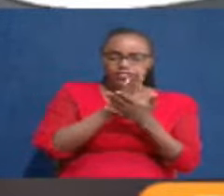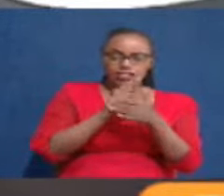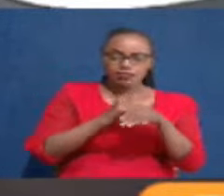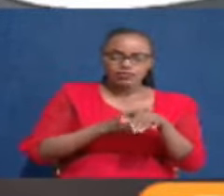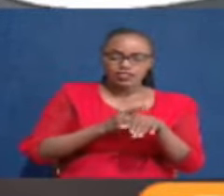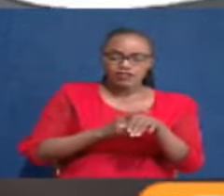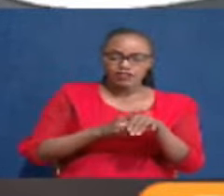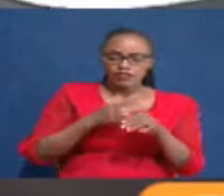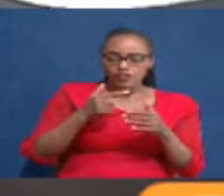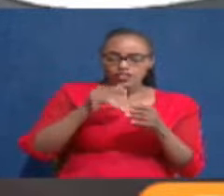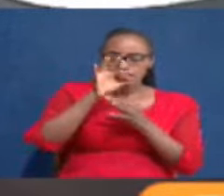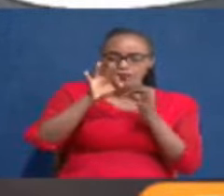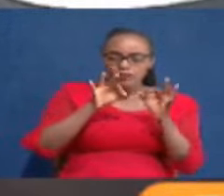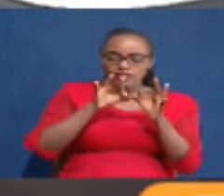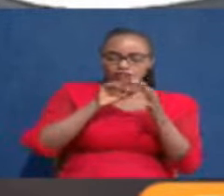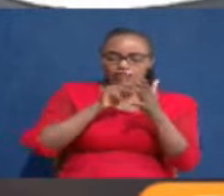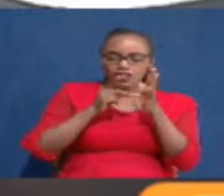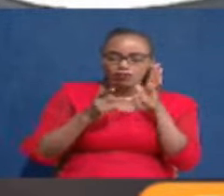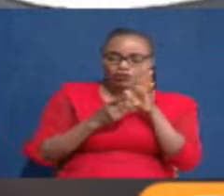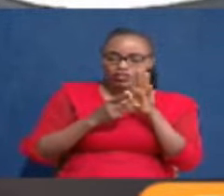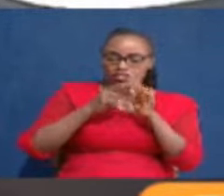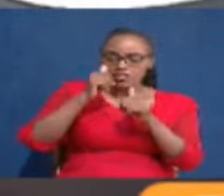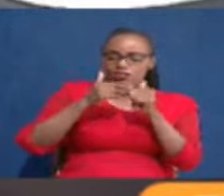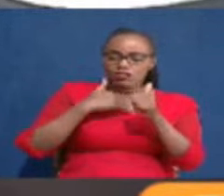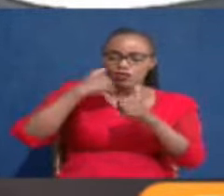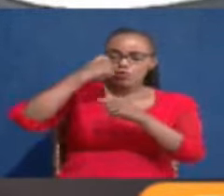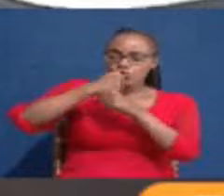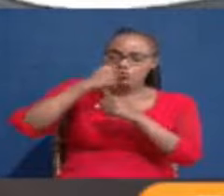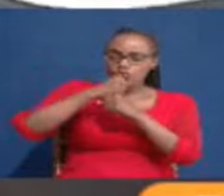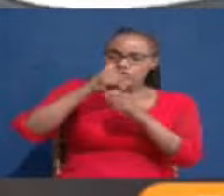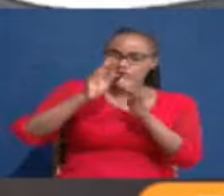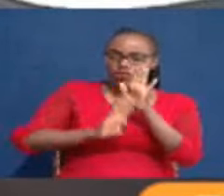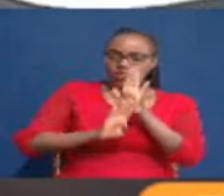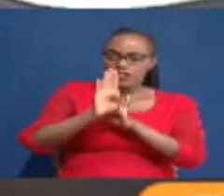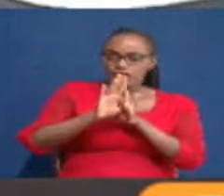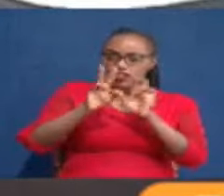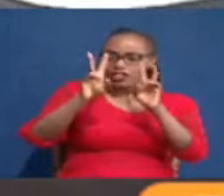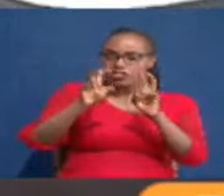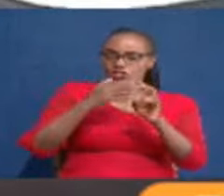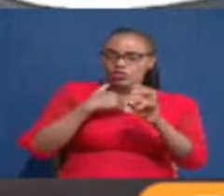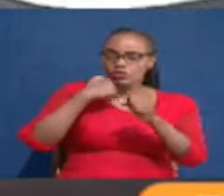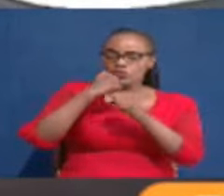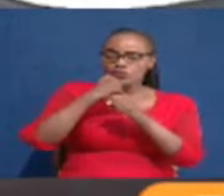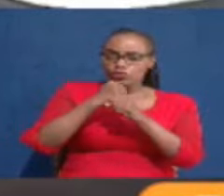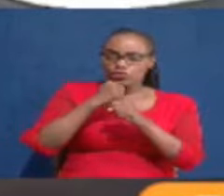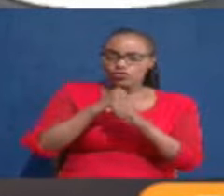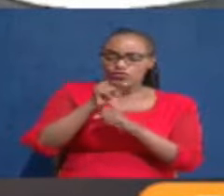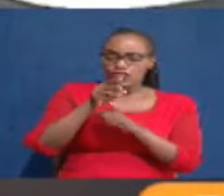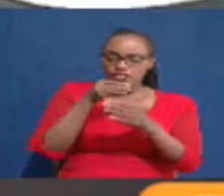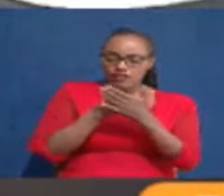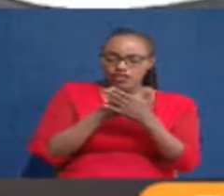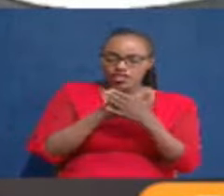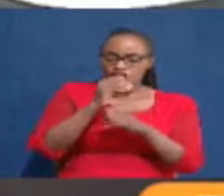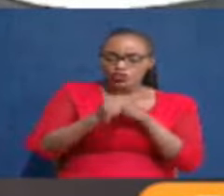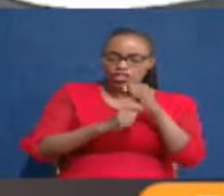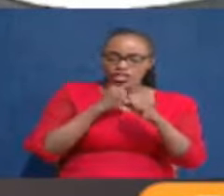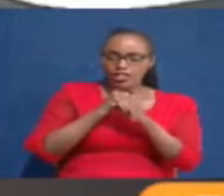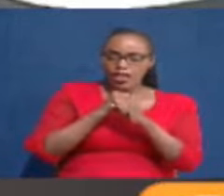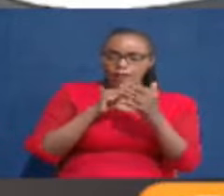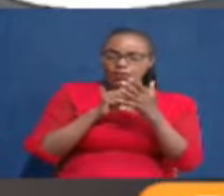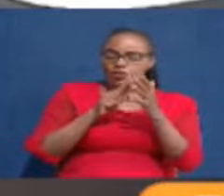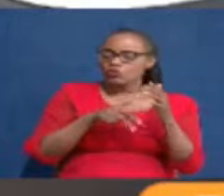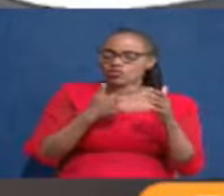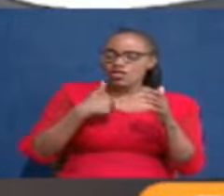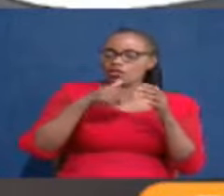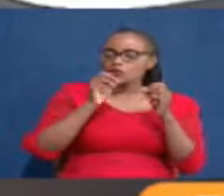very specific projects that they want to, you know, undertake or development issues they want to undertake for that financial year. So, we're still